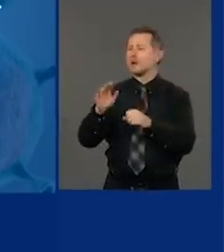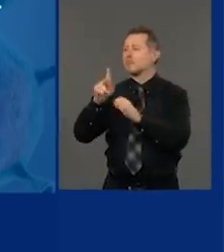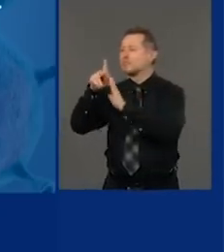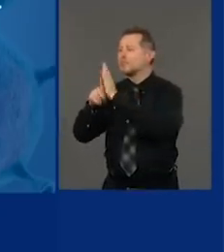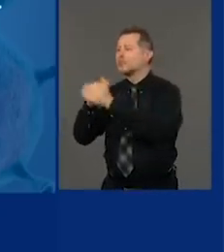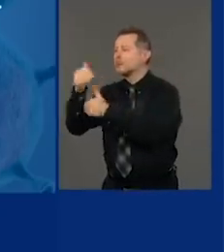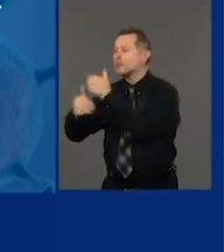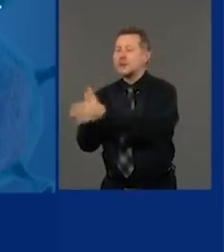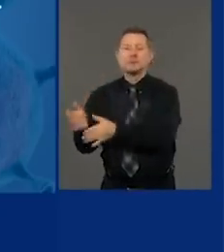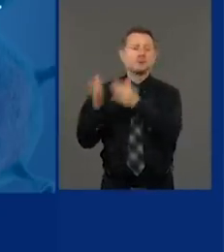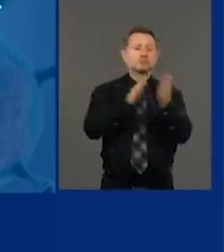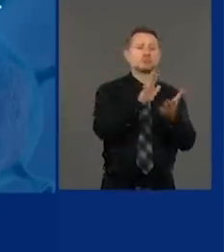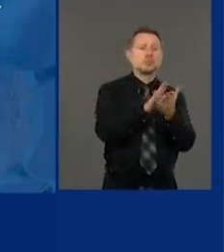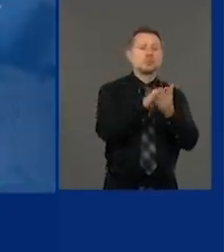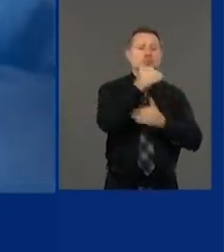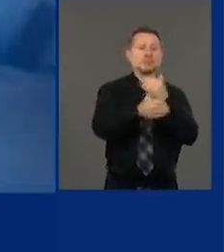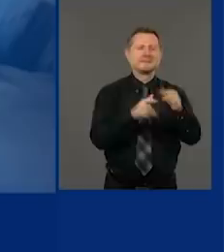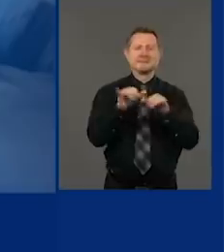numbers. It's on the science.